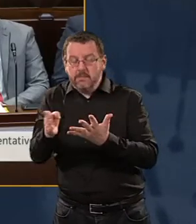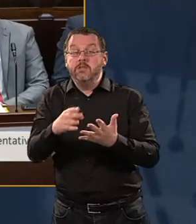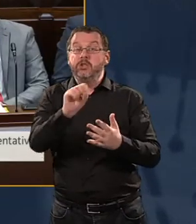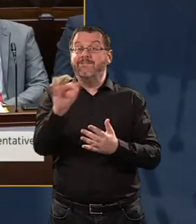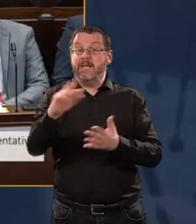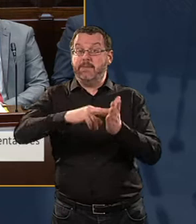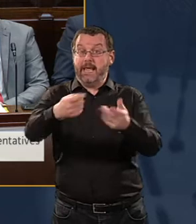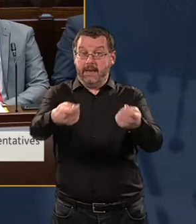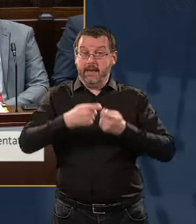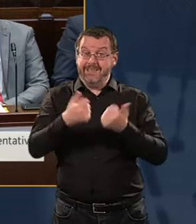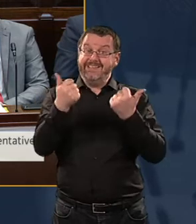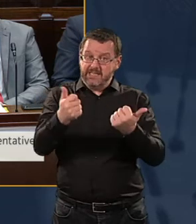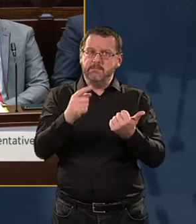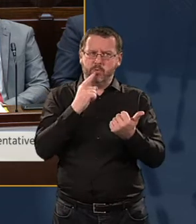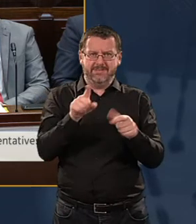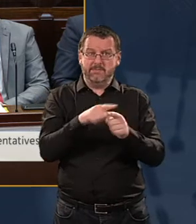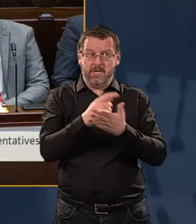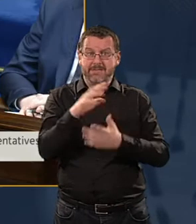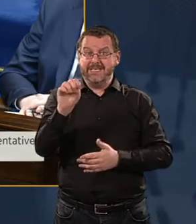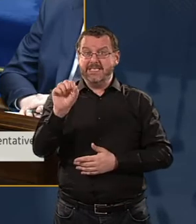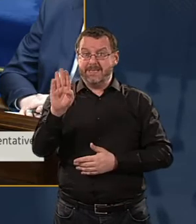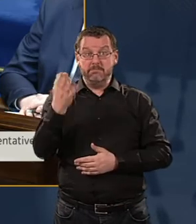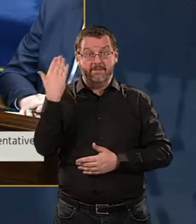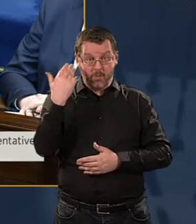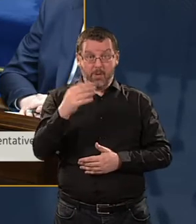ESB pulled out. It would cost more.